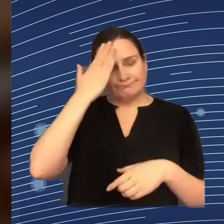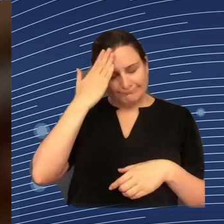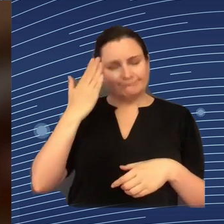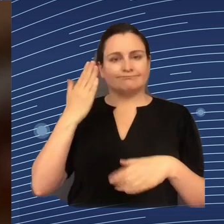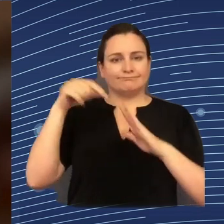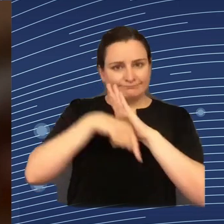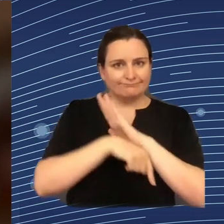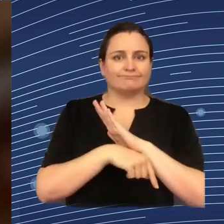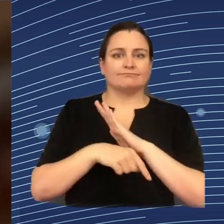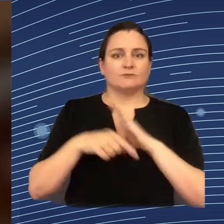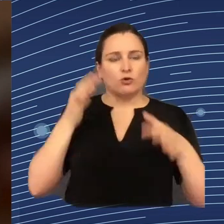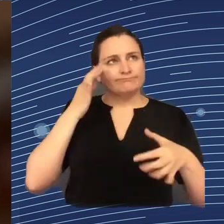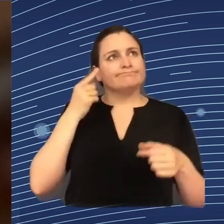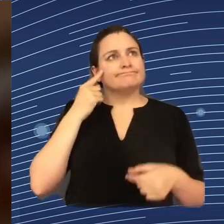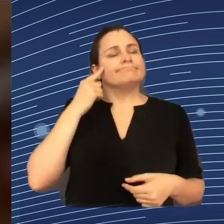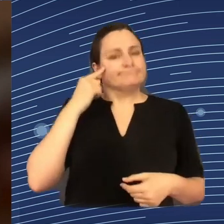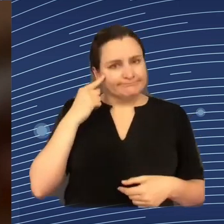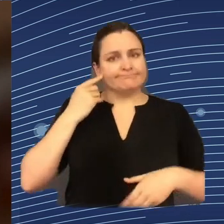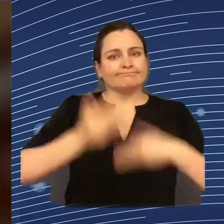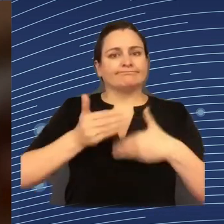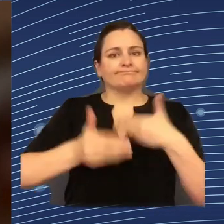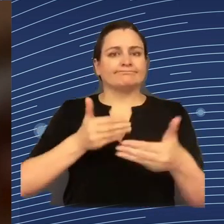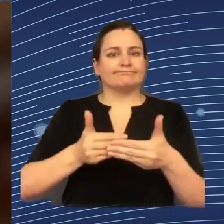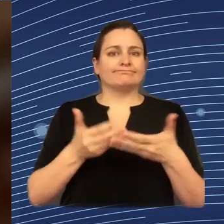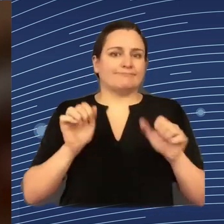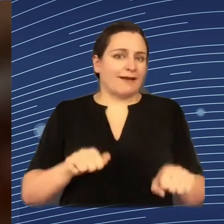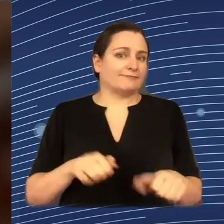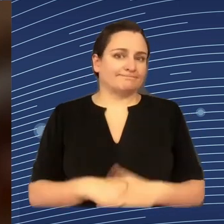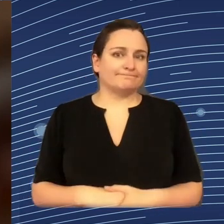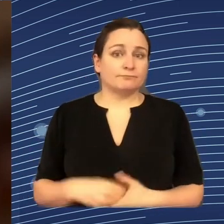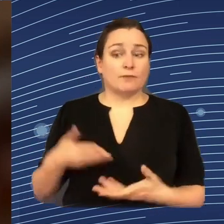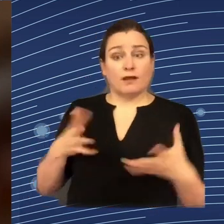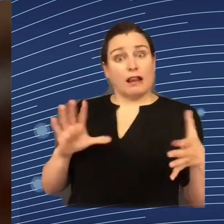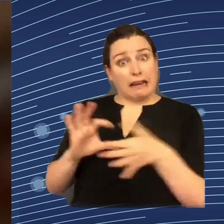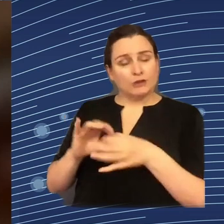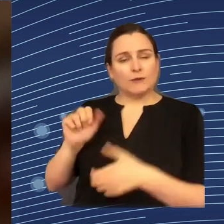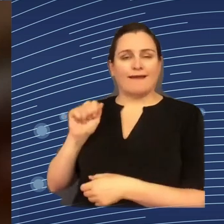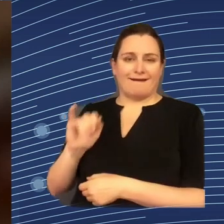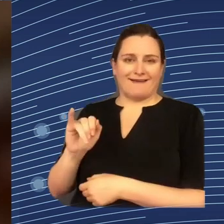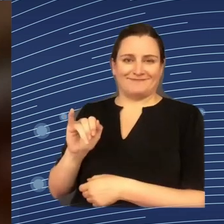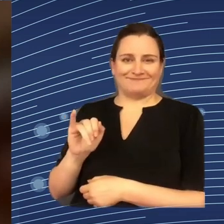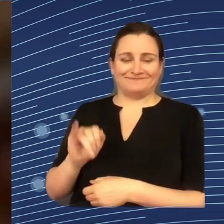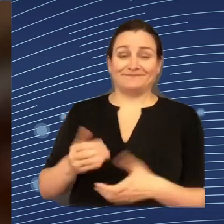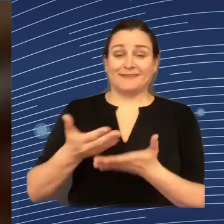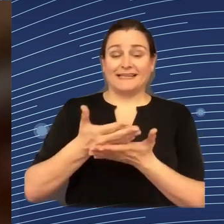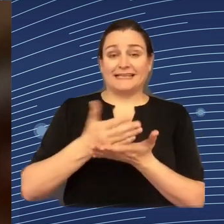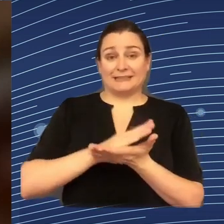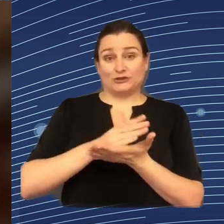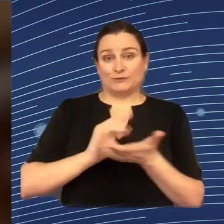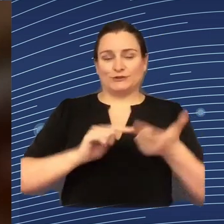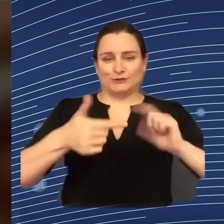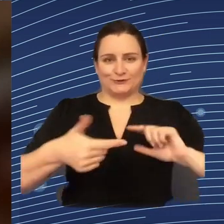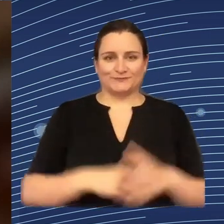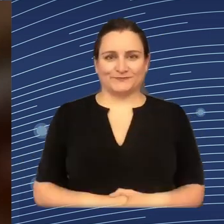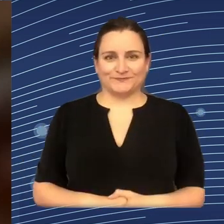on any kind of routes relating to automated systems. But there should also be experts, you know,